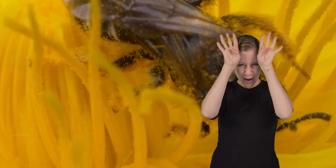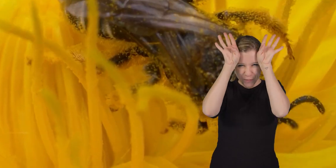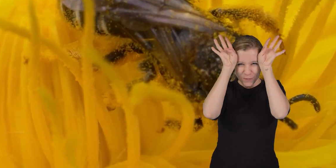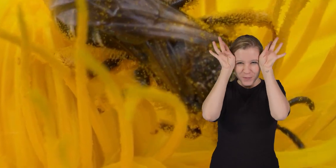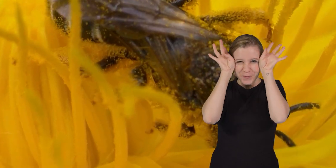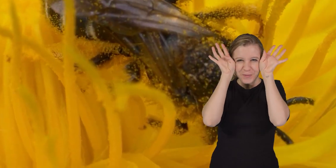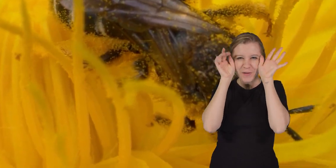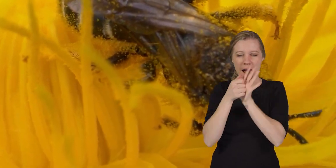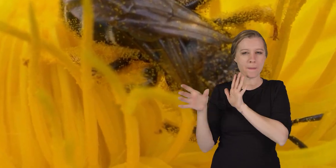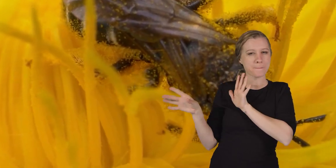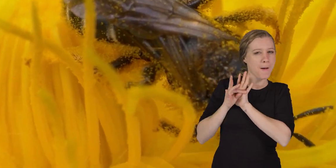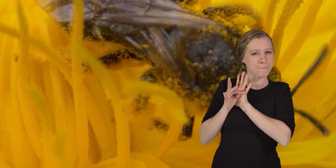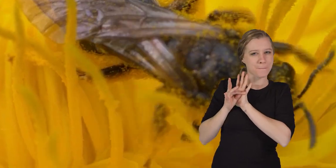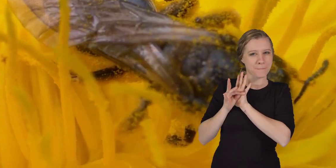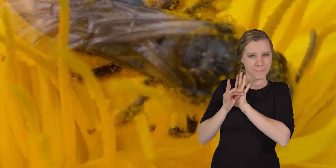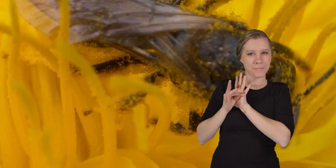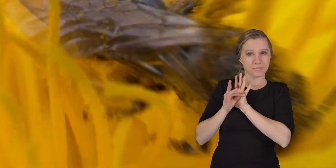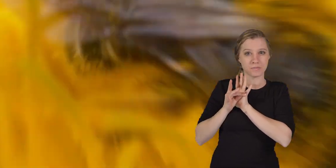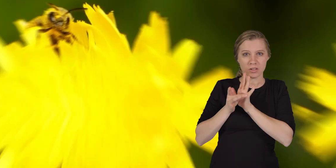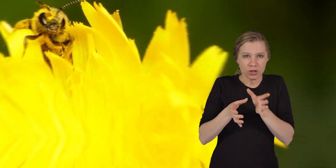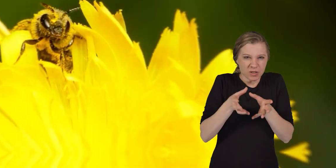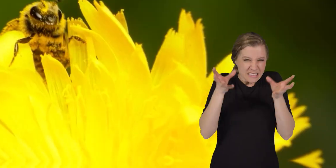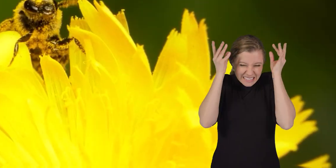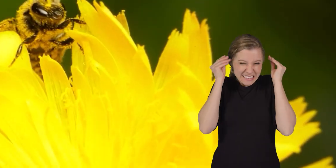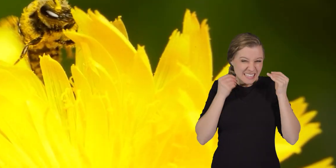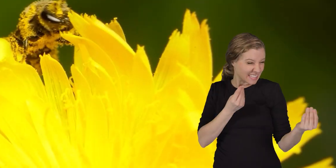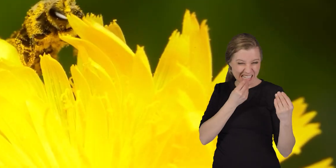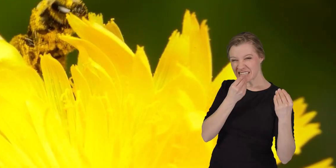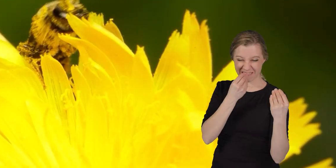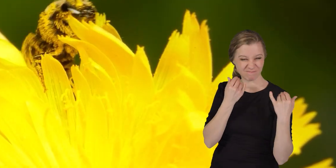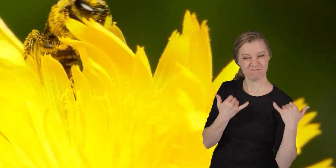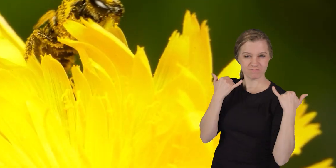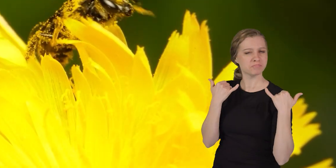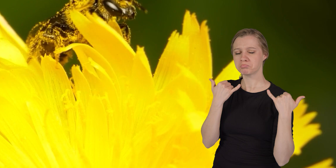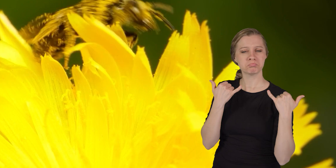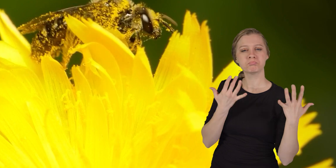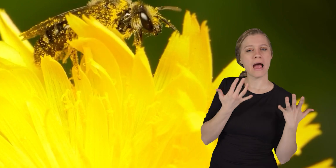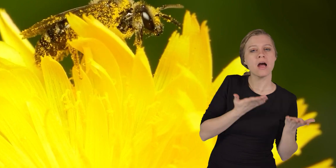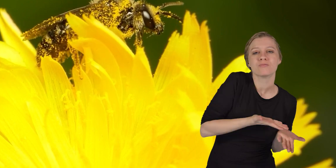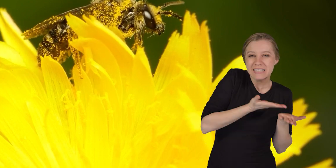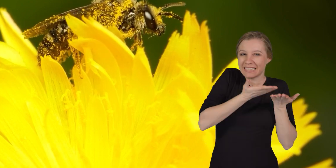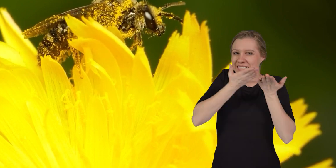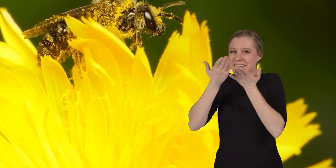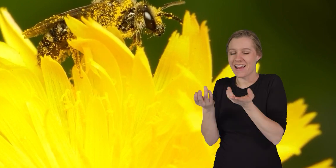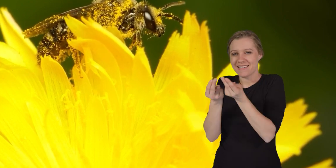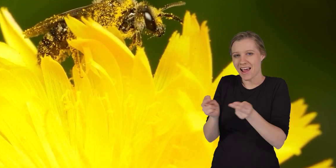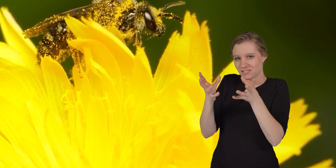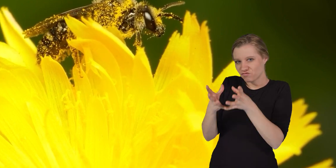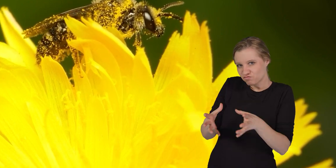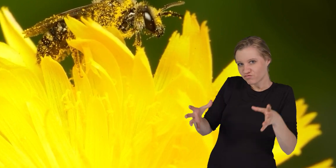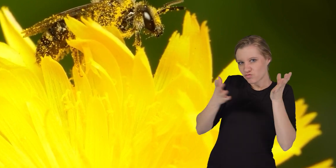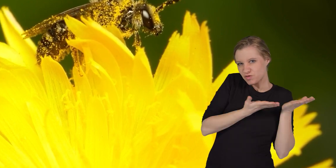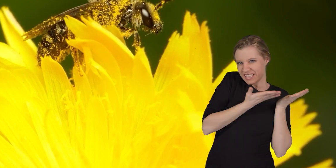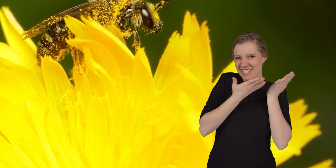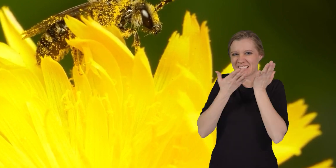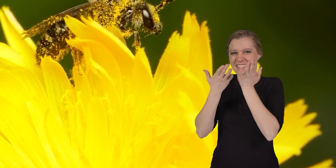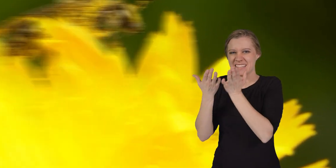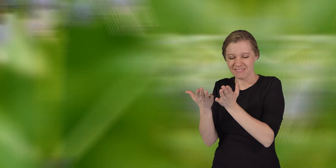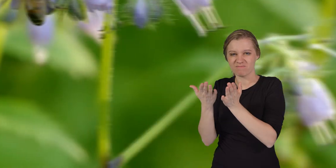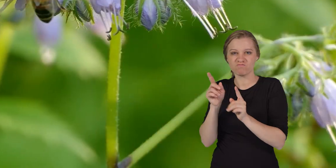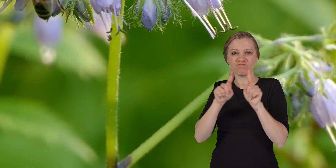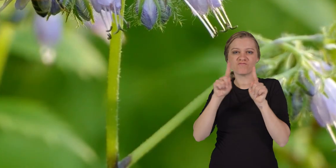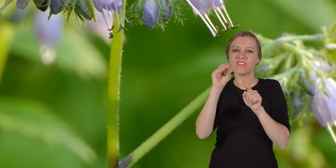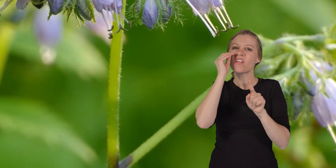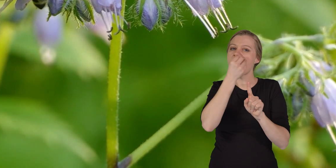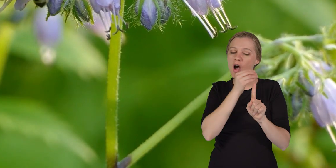they have little sticky hairs all over them. They don't eat the pollen immediately, they collect it and return to their nest.